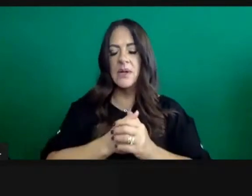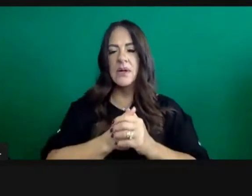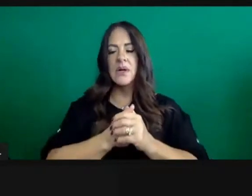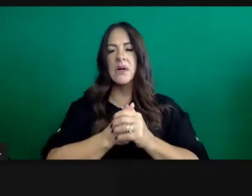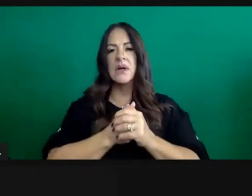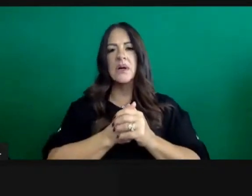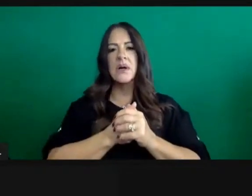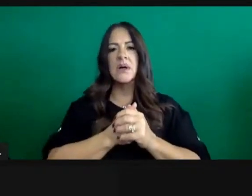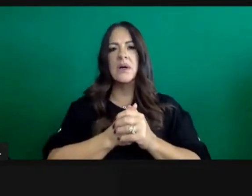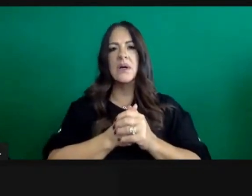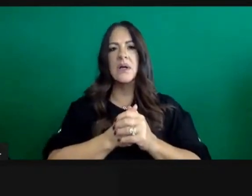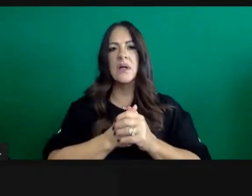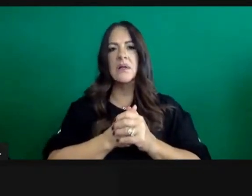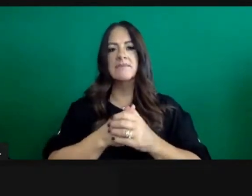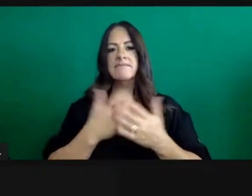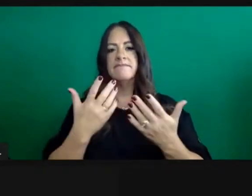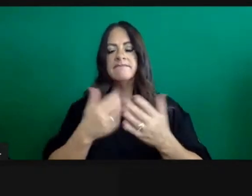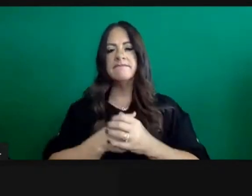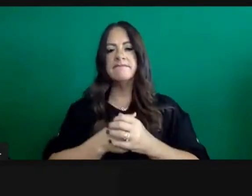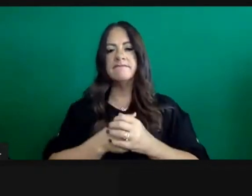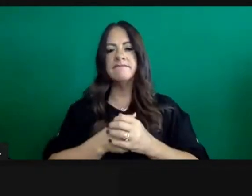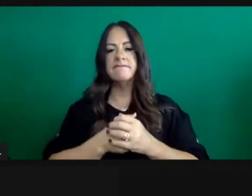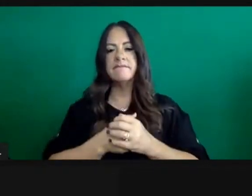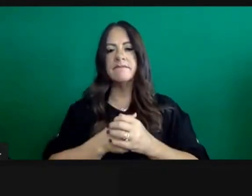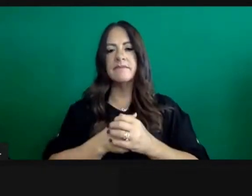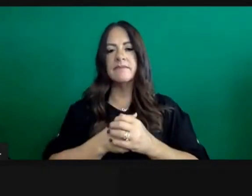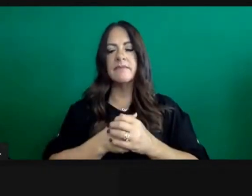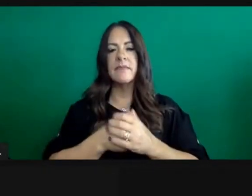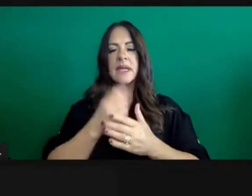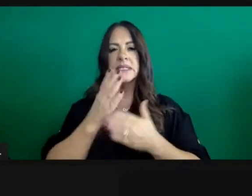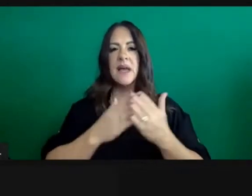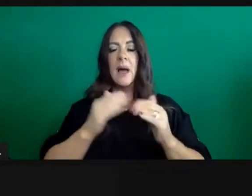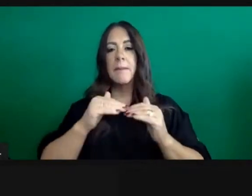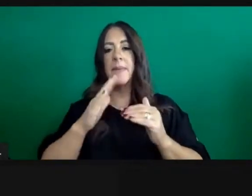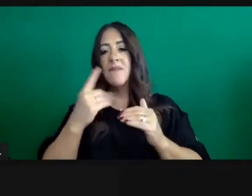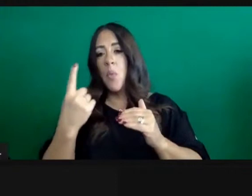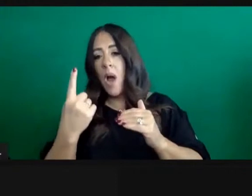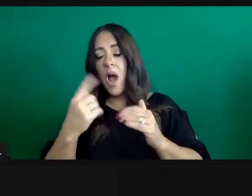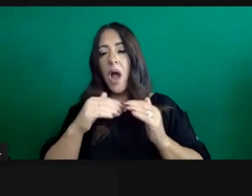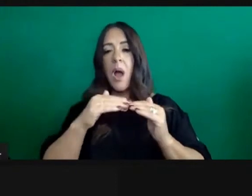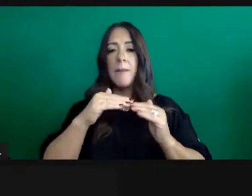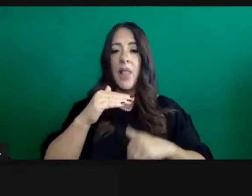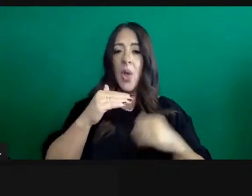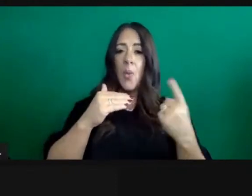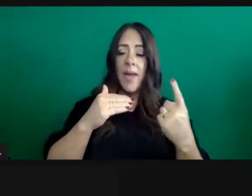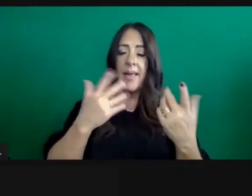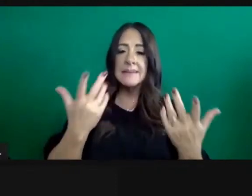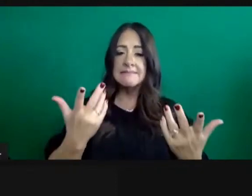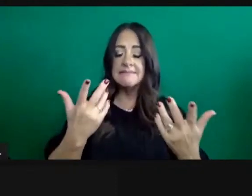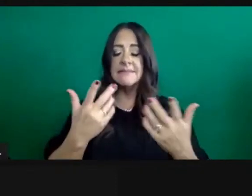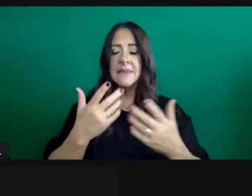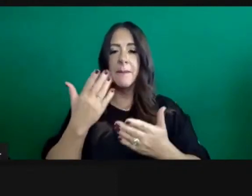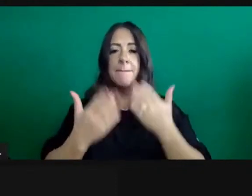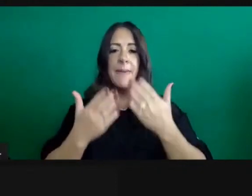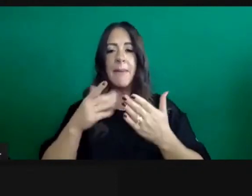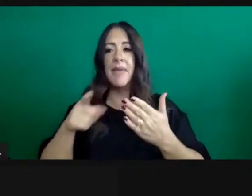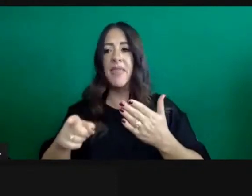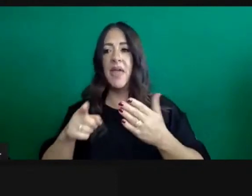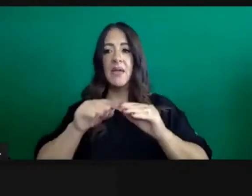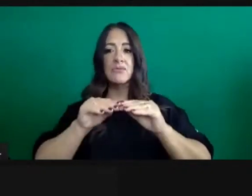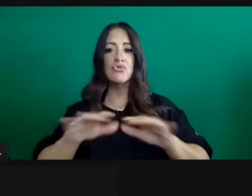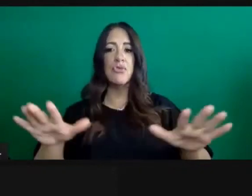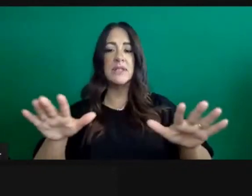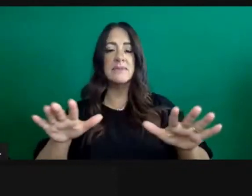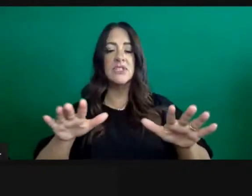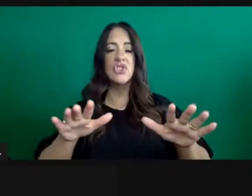in our effective rate above one, lower than it was before. So maybe the transmission, the rate of rise is still low, has